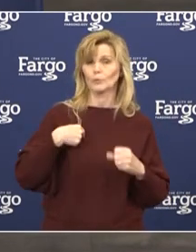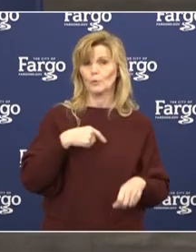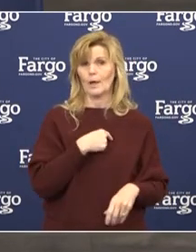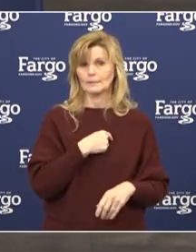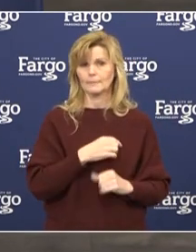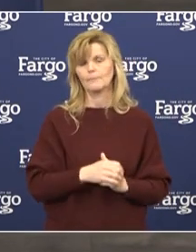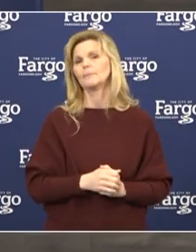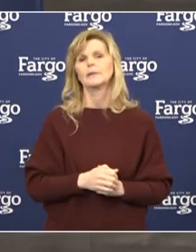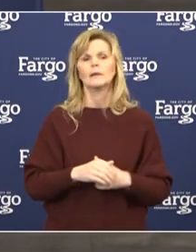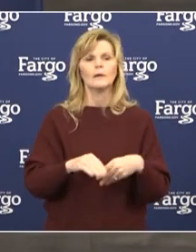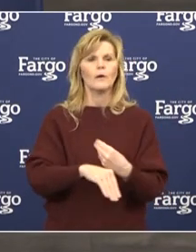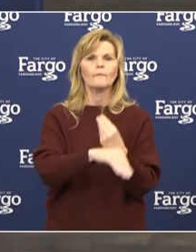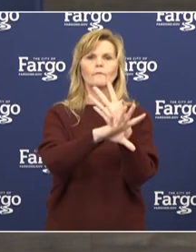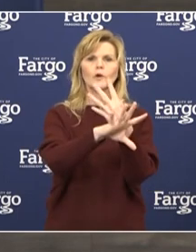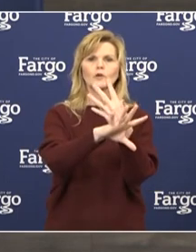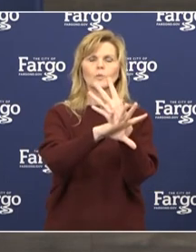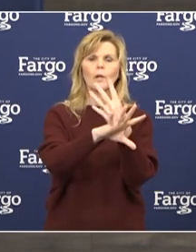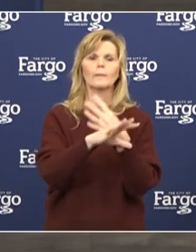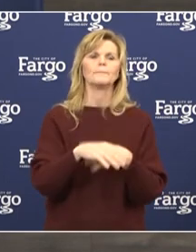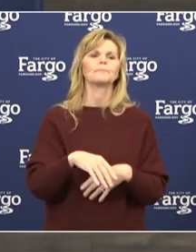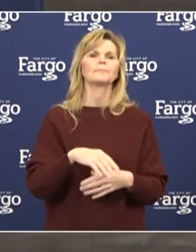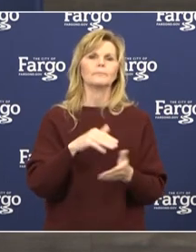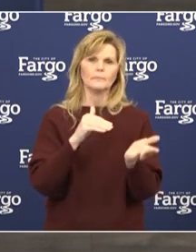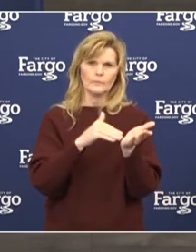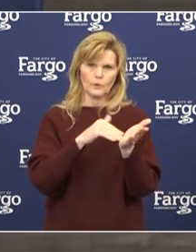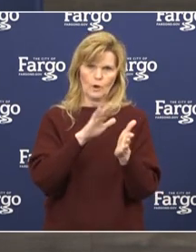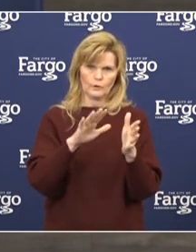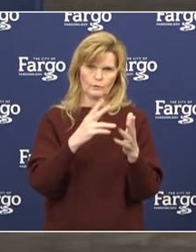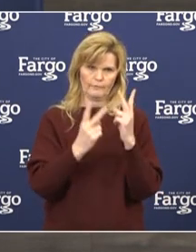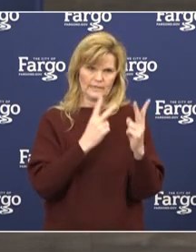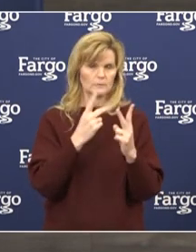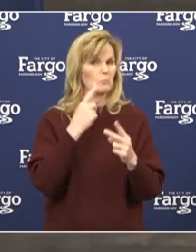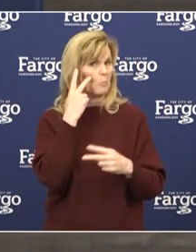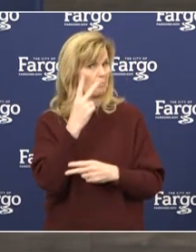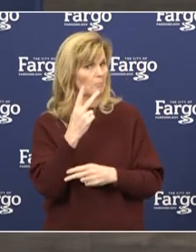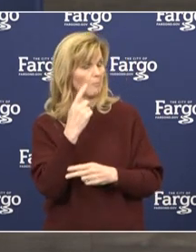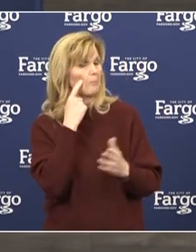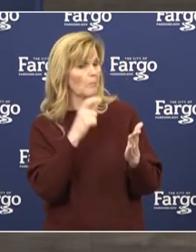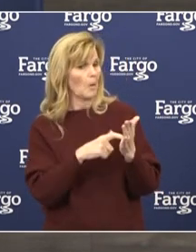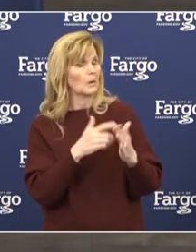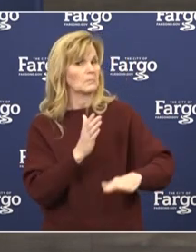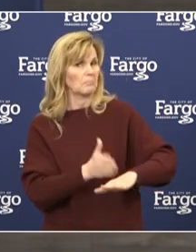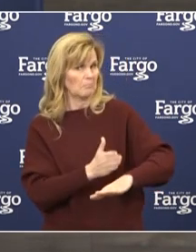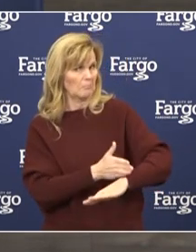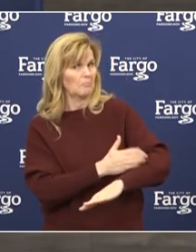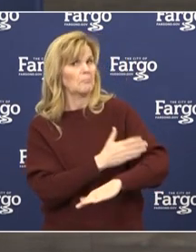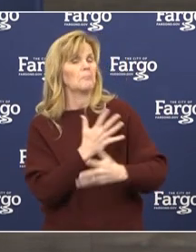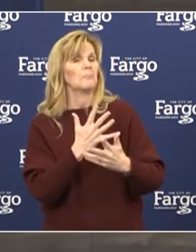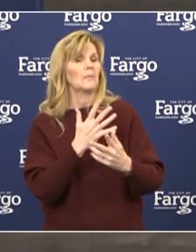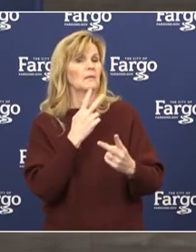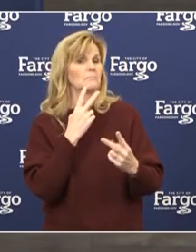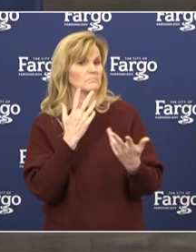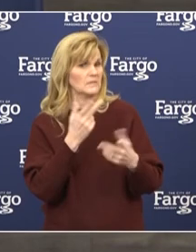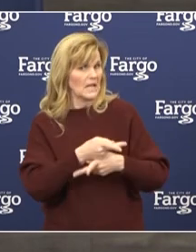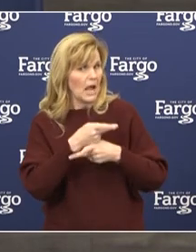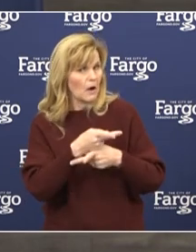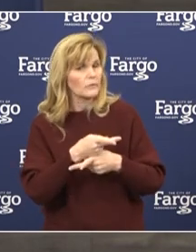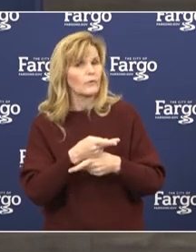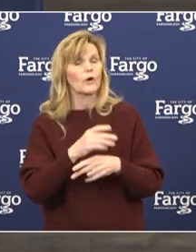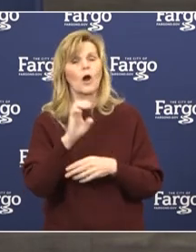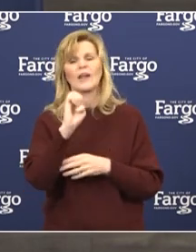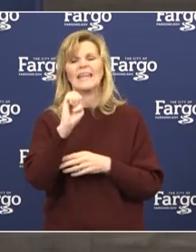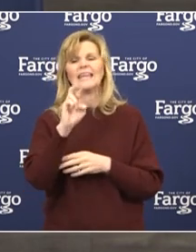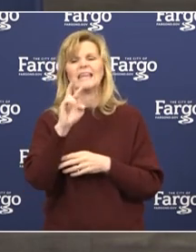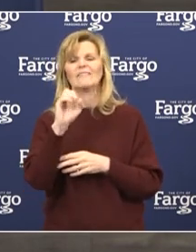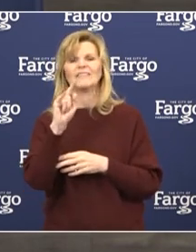In virtual visits, we also continue to see great success in providing care that we can via video and e-visits for our clinic